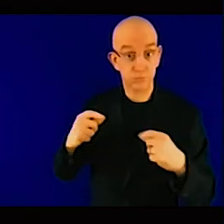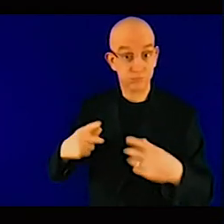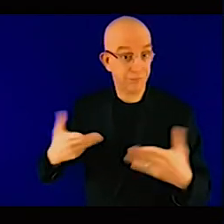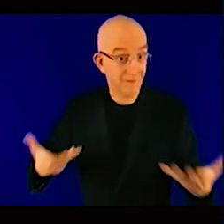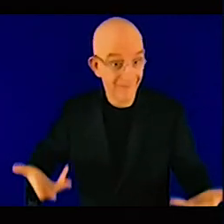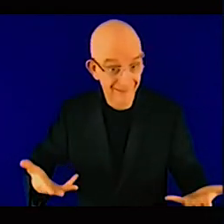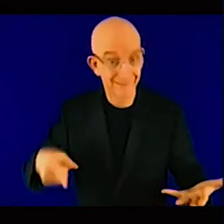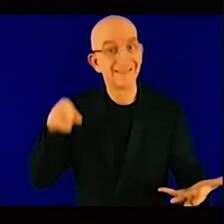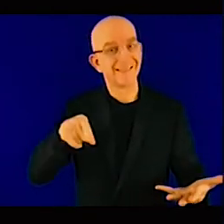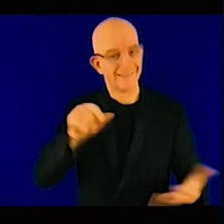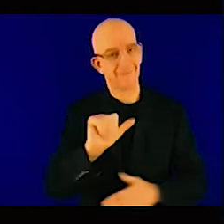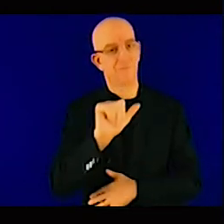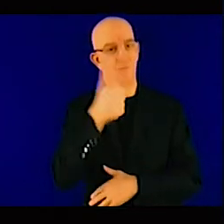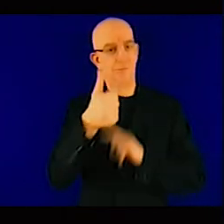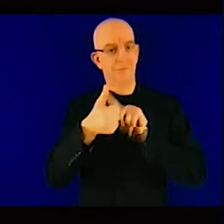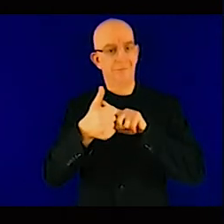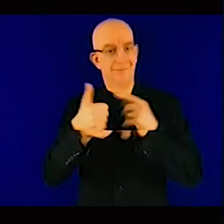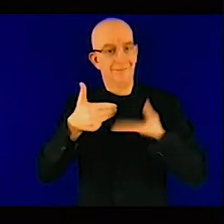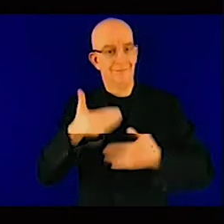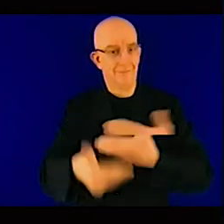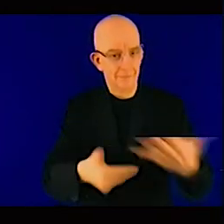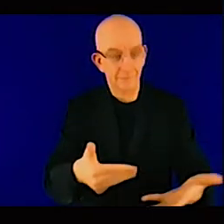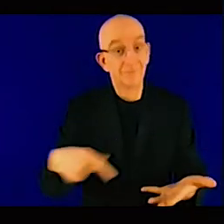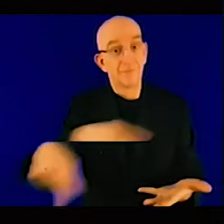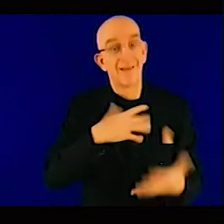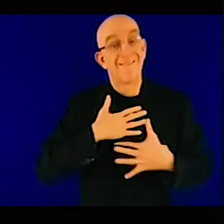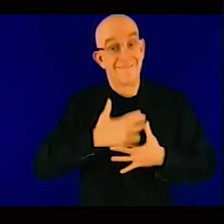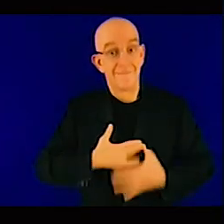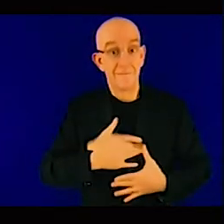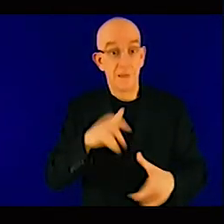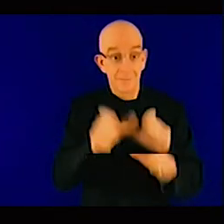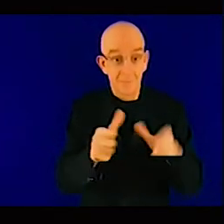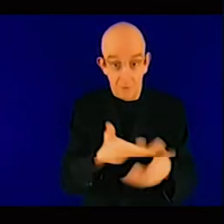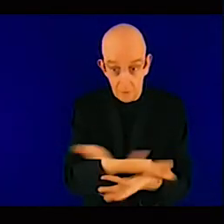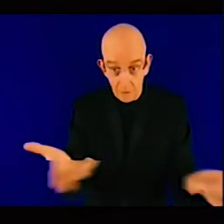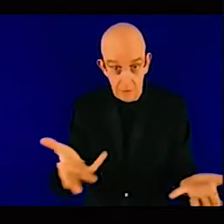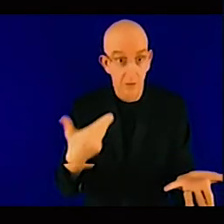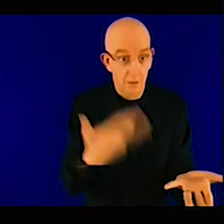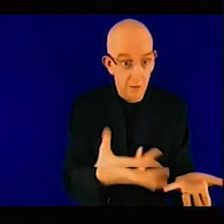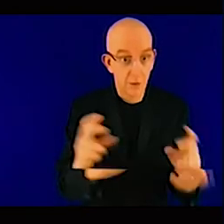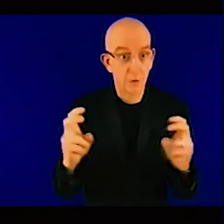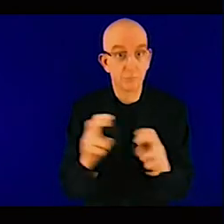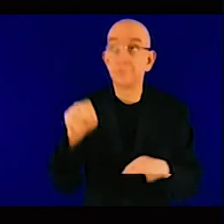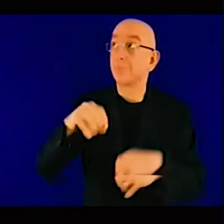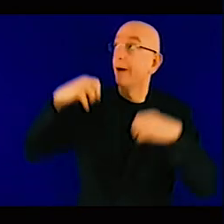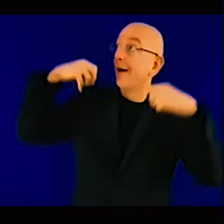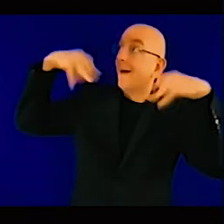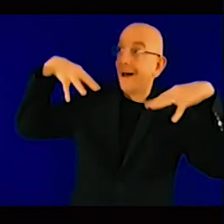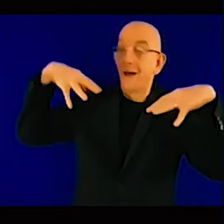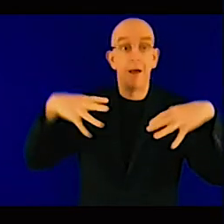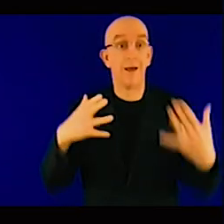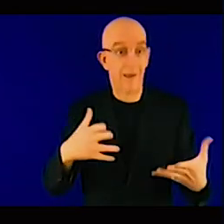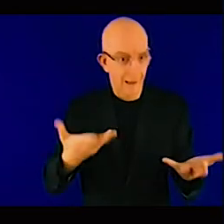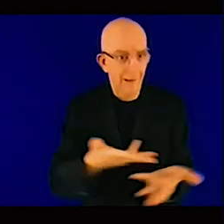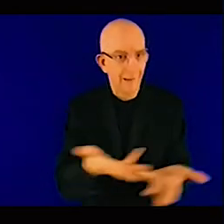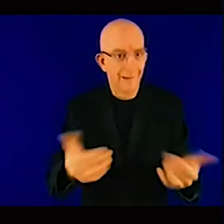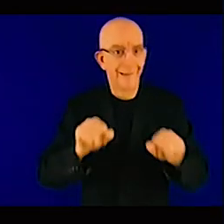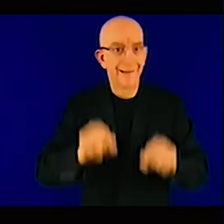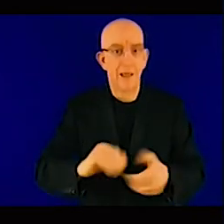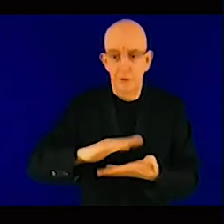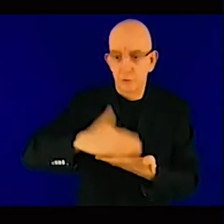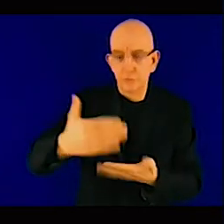from thermal whether it's coming from renewables whether it's coming from whatever it's really around access to electricity and that's really the starting point so